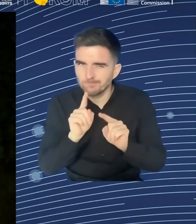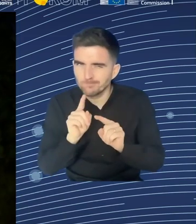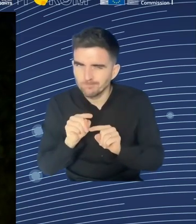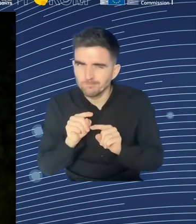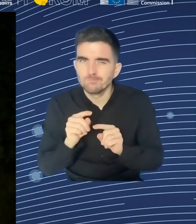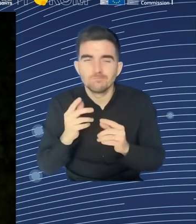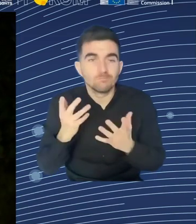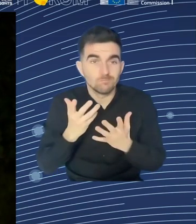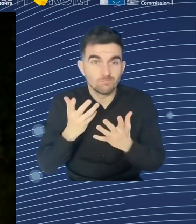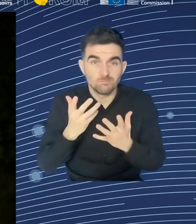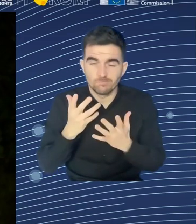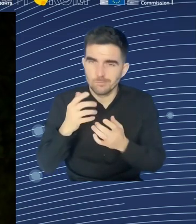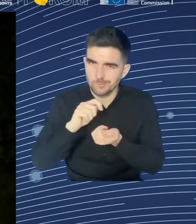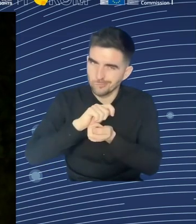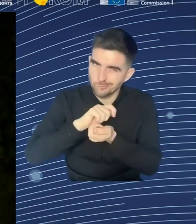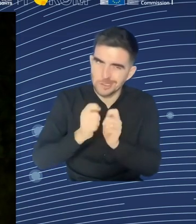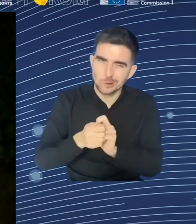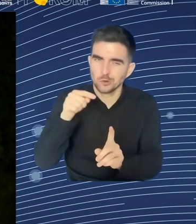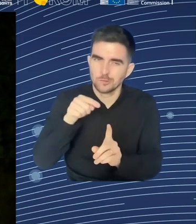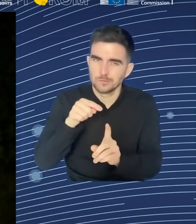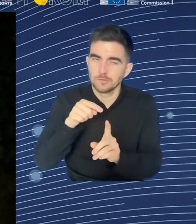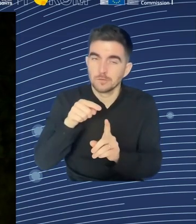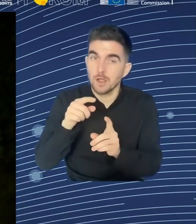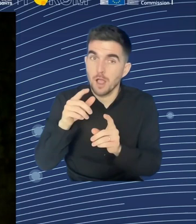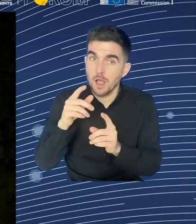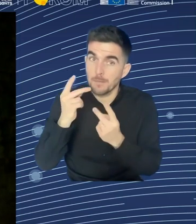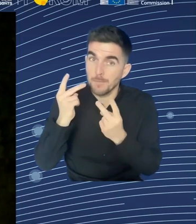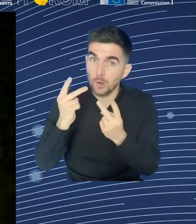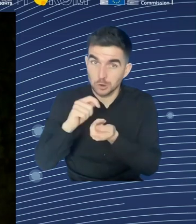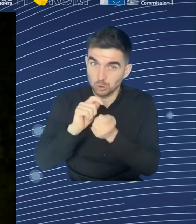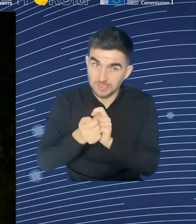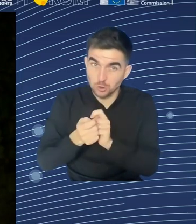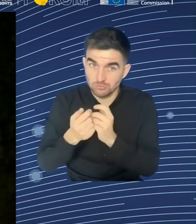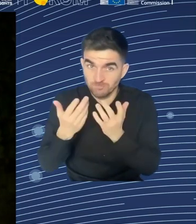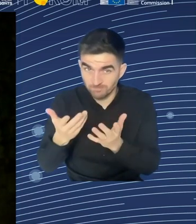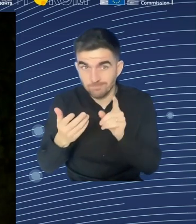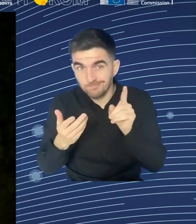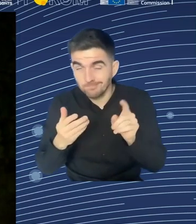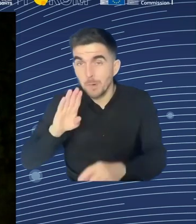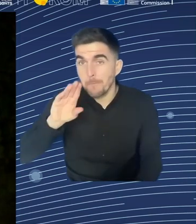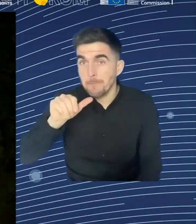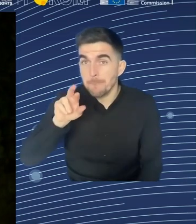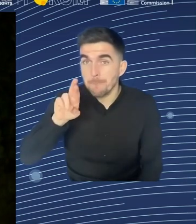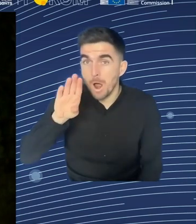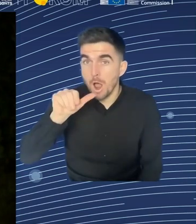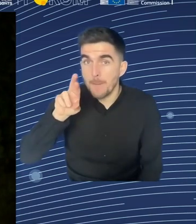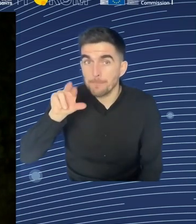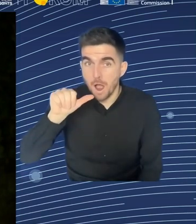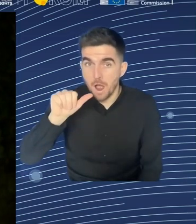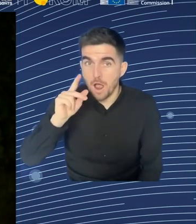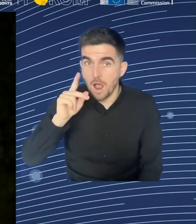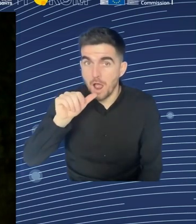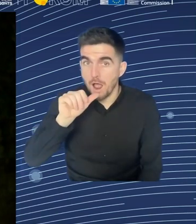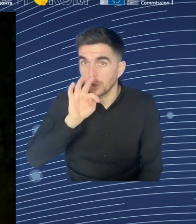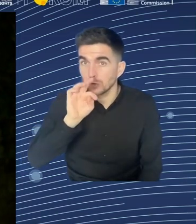worker potential we have. And that is a strong acceleration of a trend that has already started, that has affected